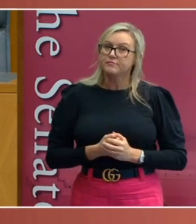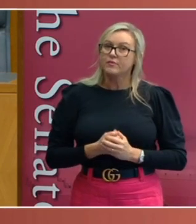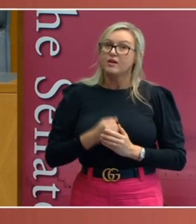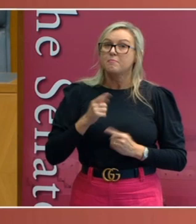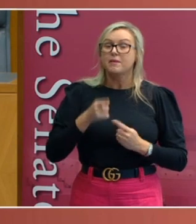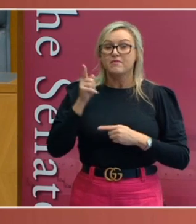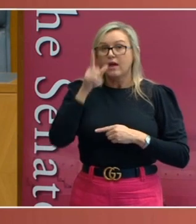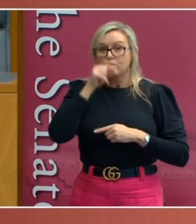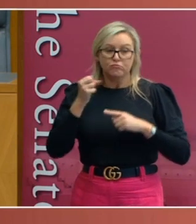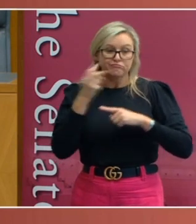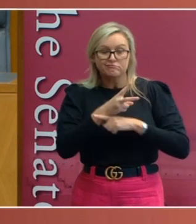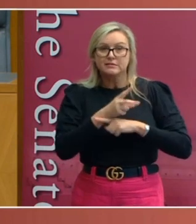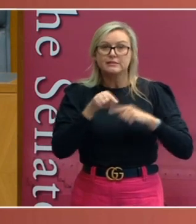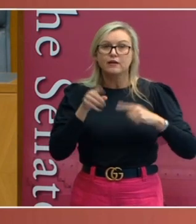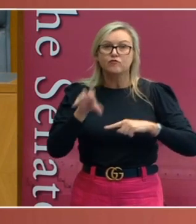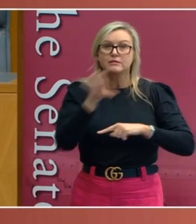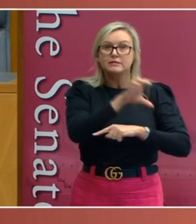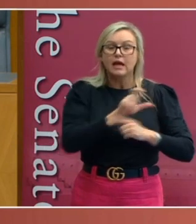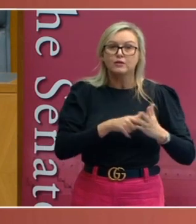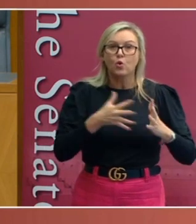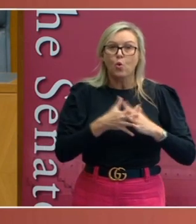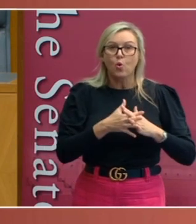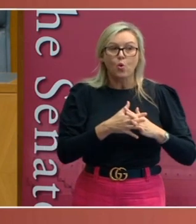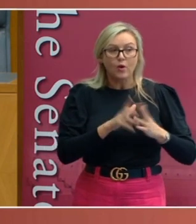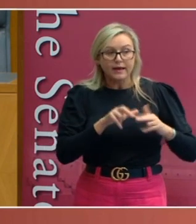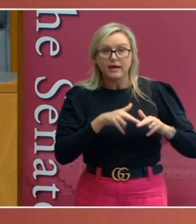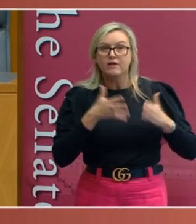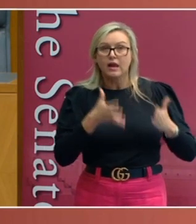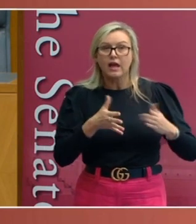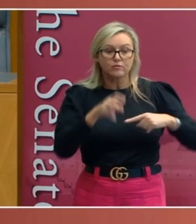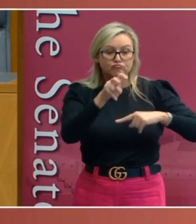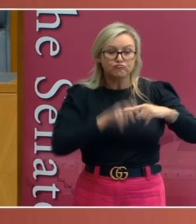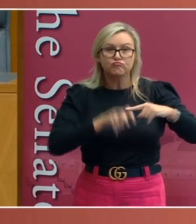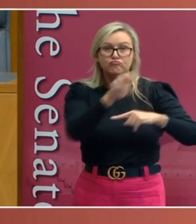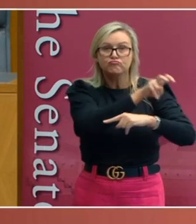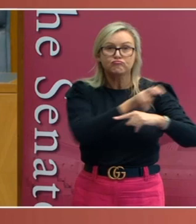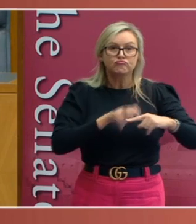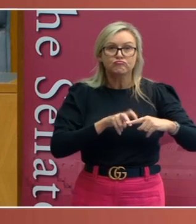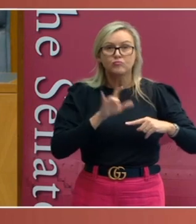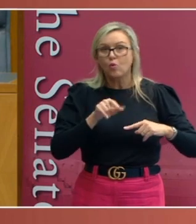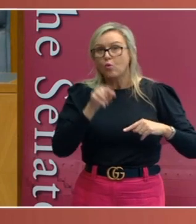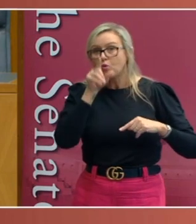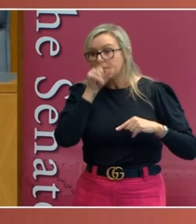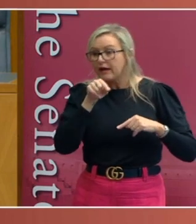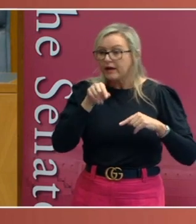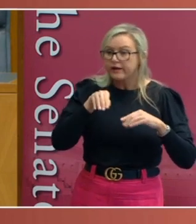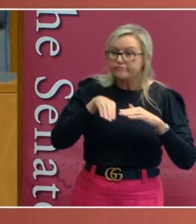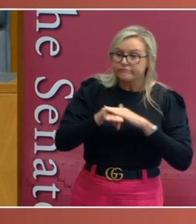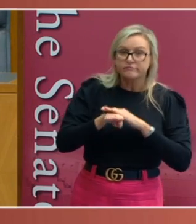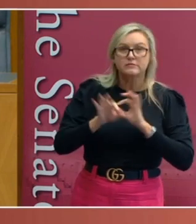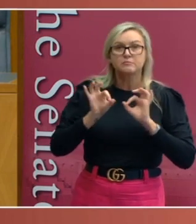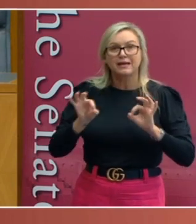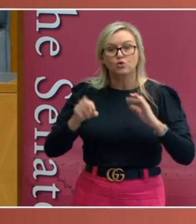state laws that required permission to cross the state borders or required entrants to meet certain types of quarantine